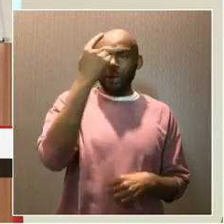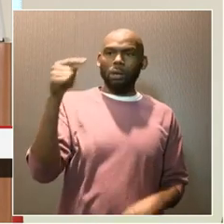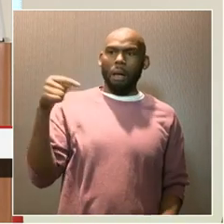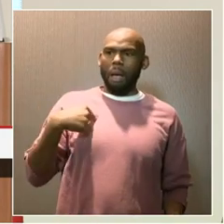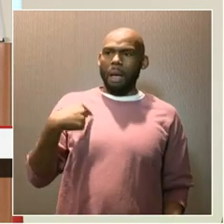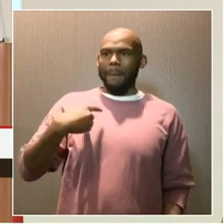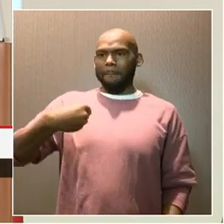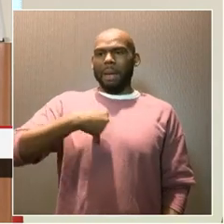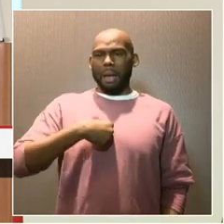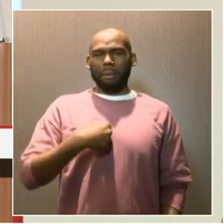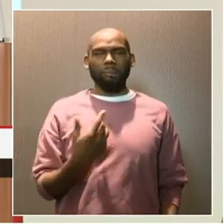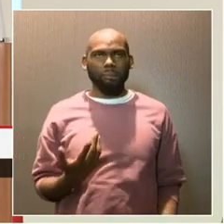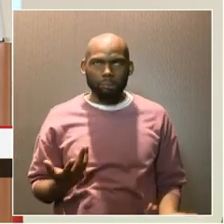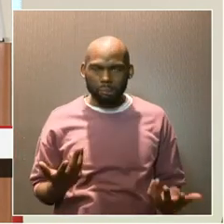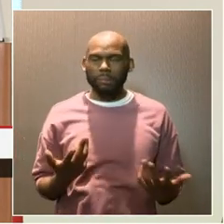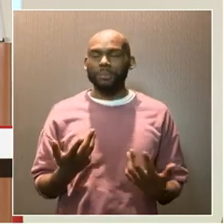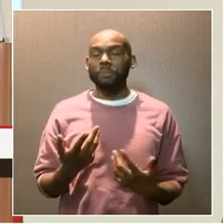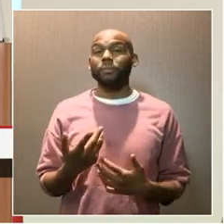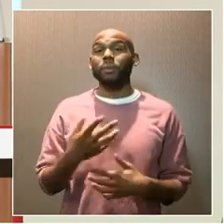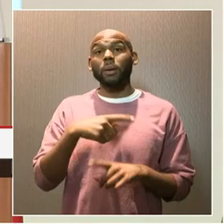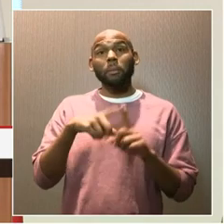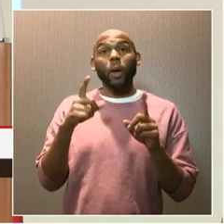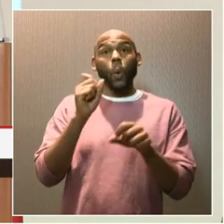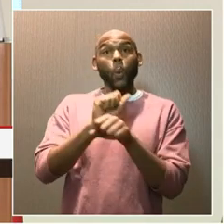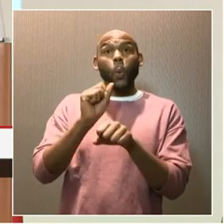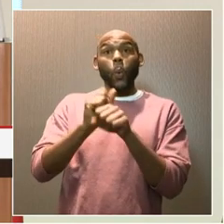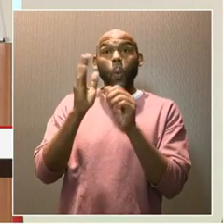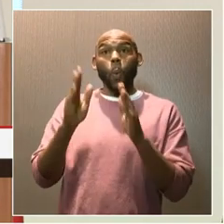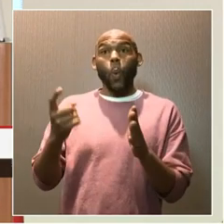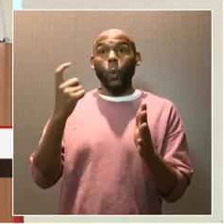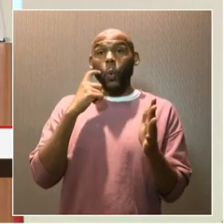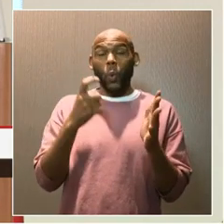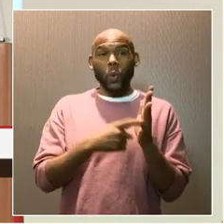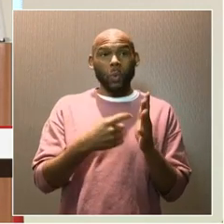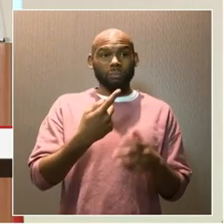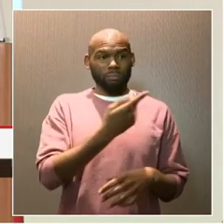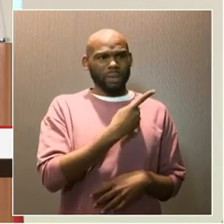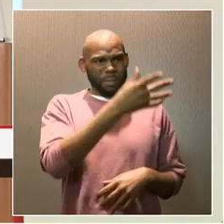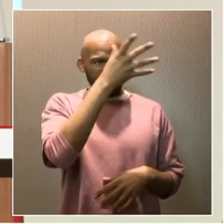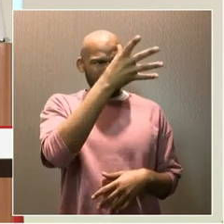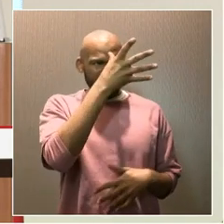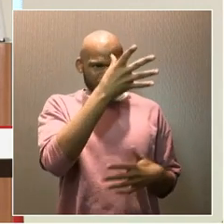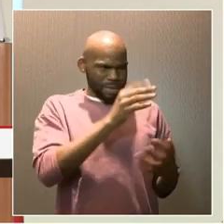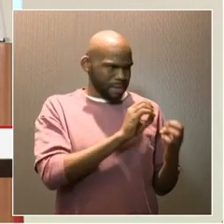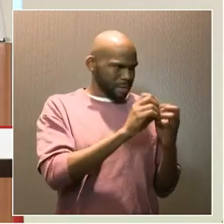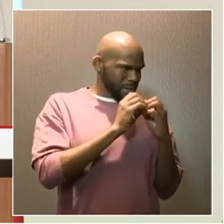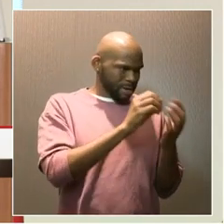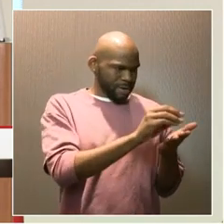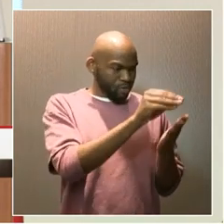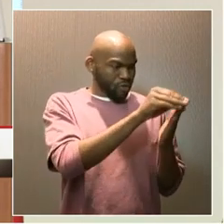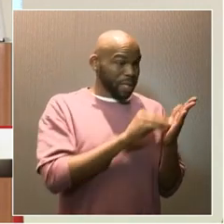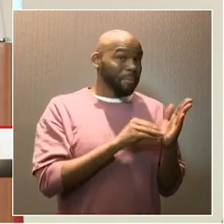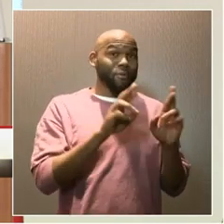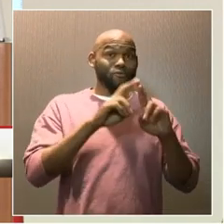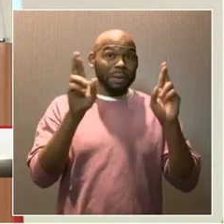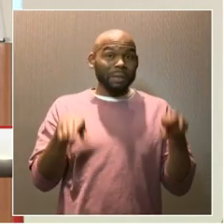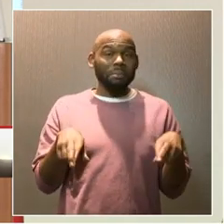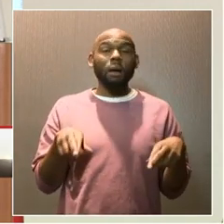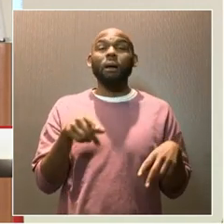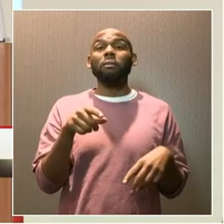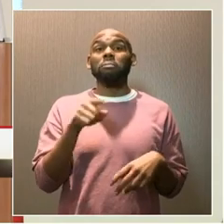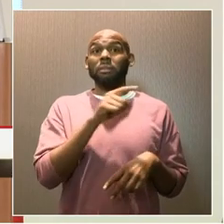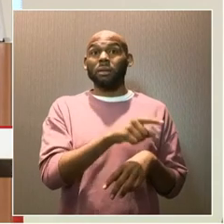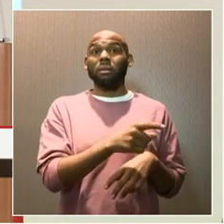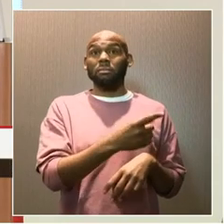When a worker from MBYLI noticed my dad and I's interaction, she recommended me the Youth